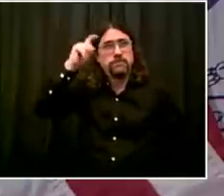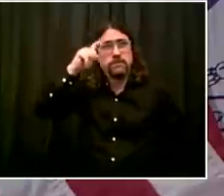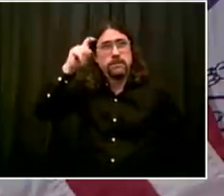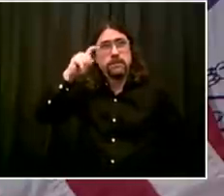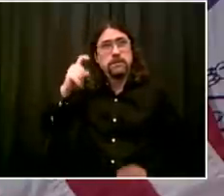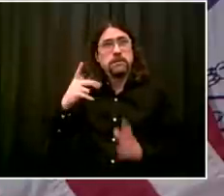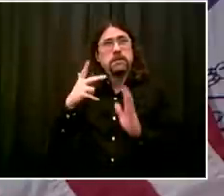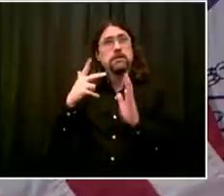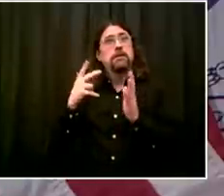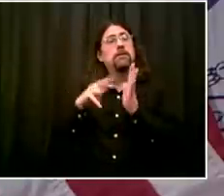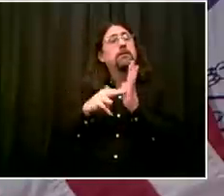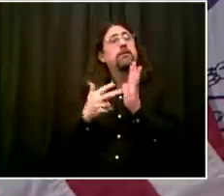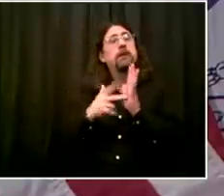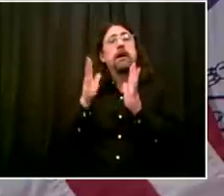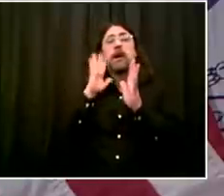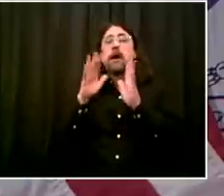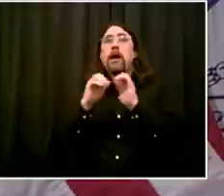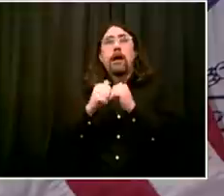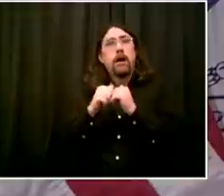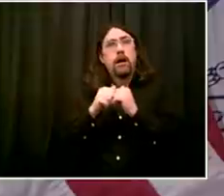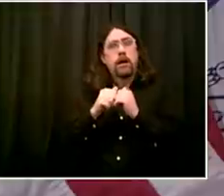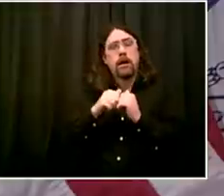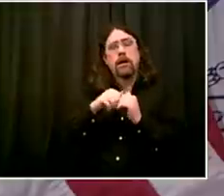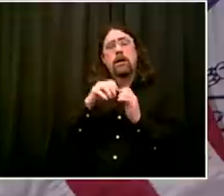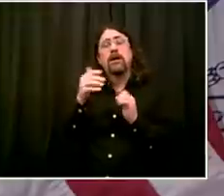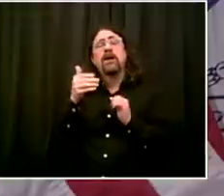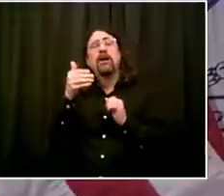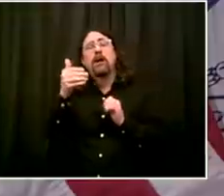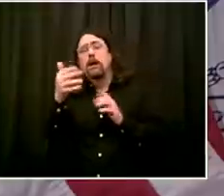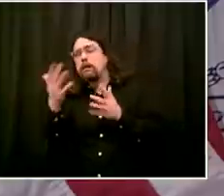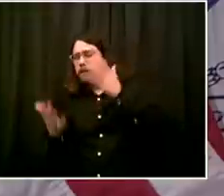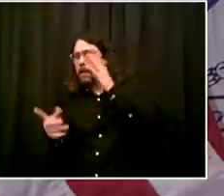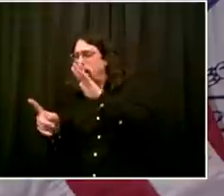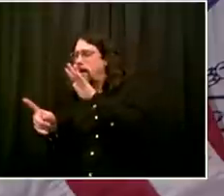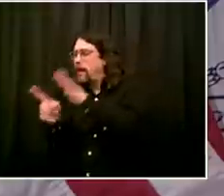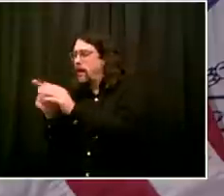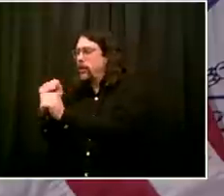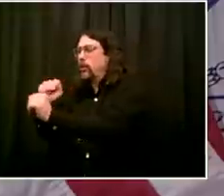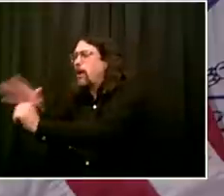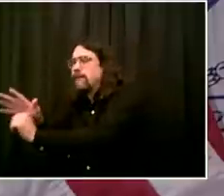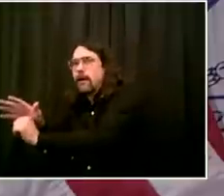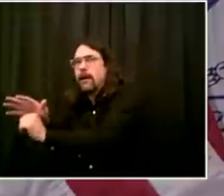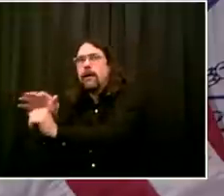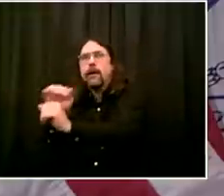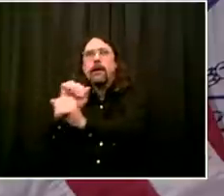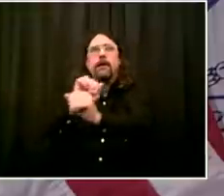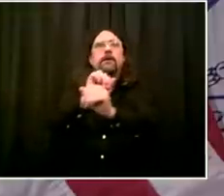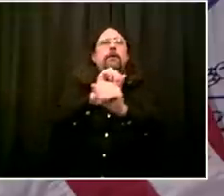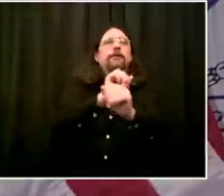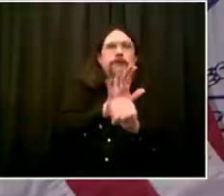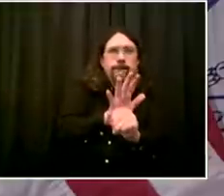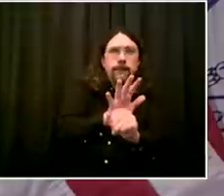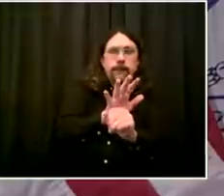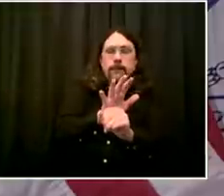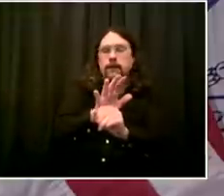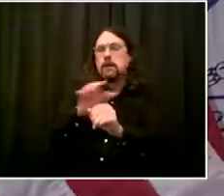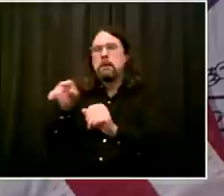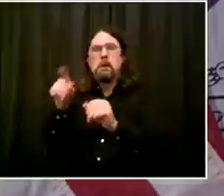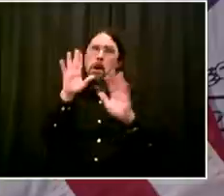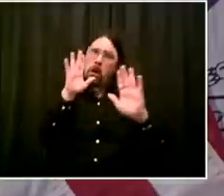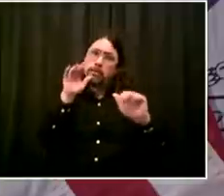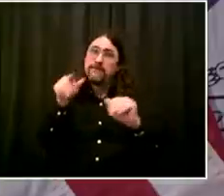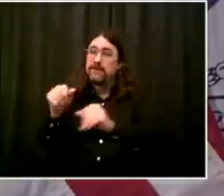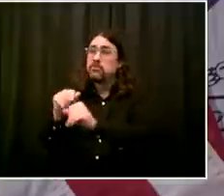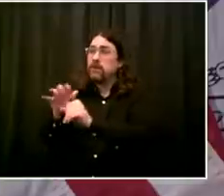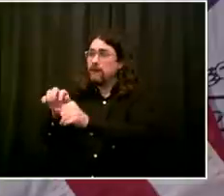example, what we're dealing with right now, we go forward into another phase or, you know, the next phase after that and then have to